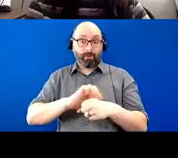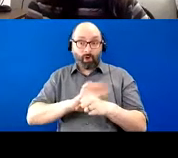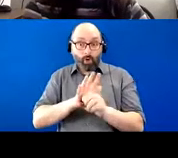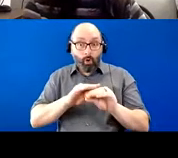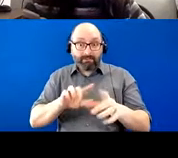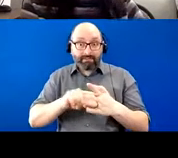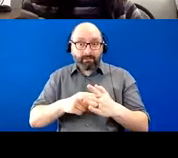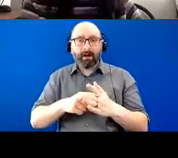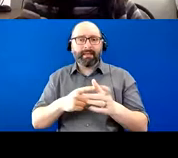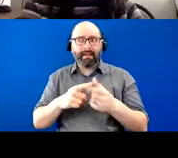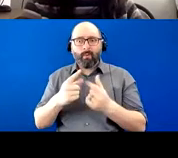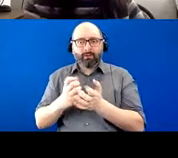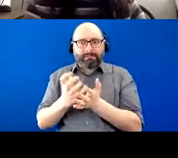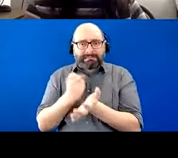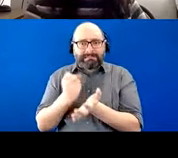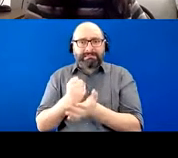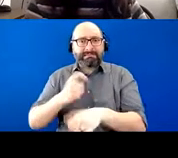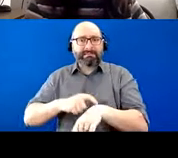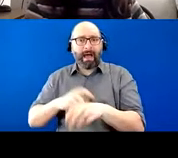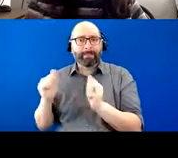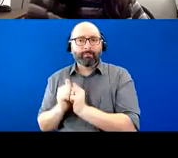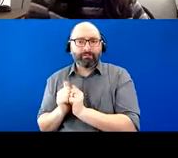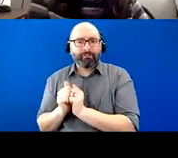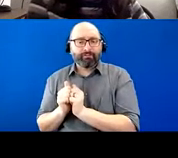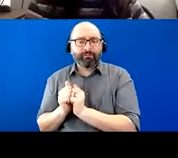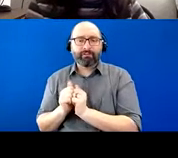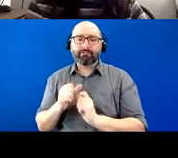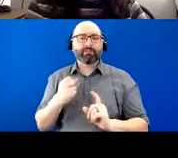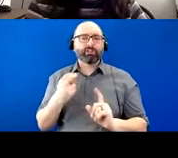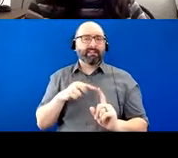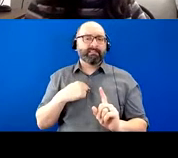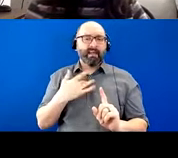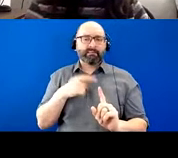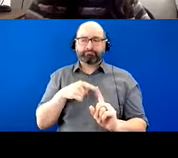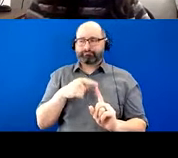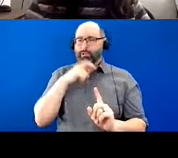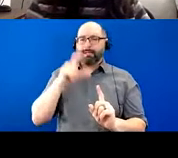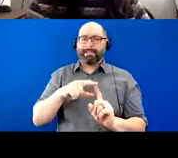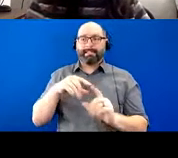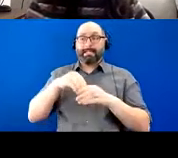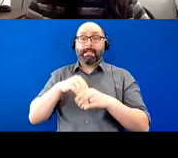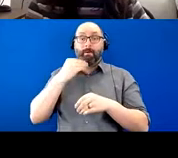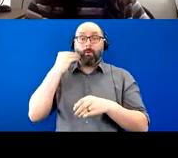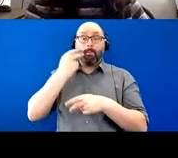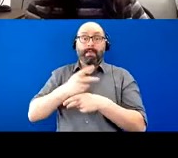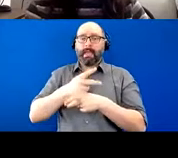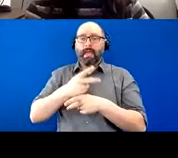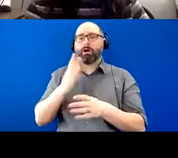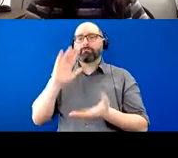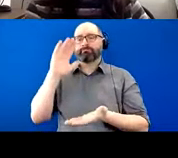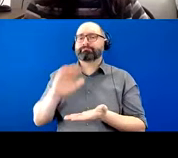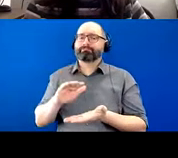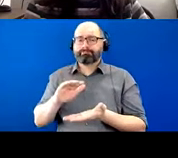she wanted to maximize their time together and figured she didn't need as much in-home care. Um, and of course, the